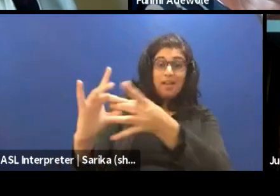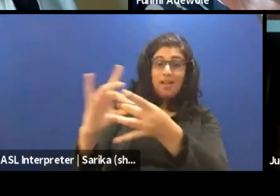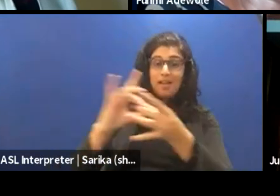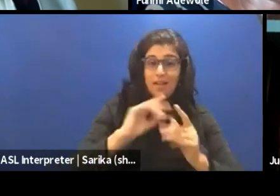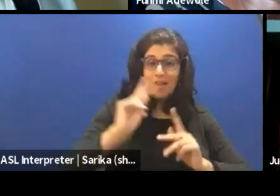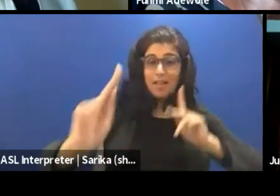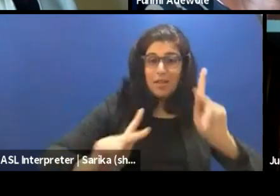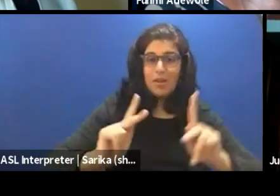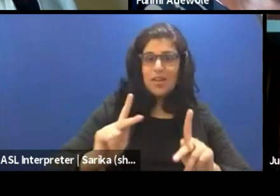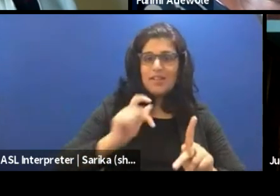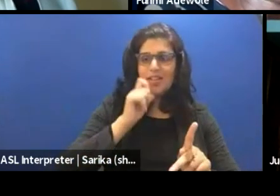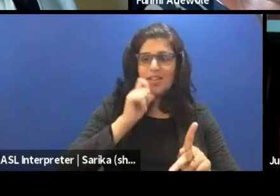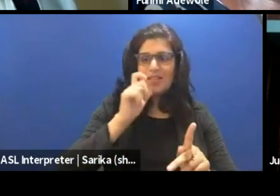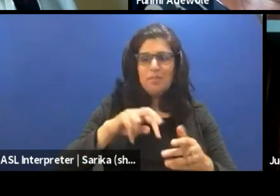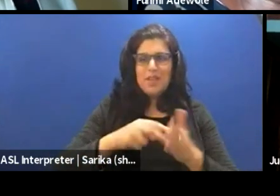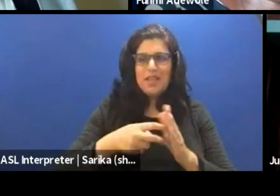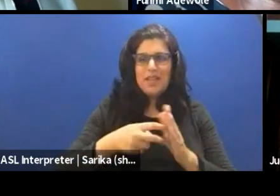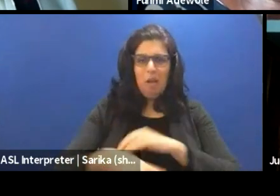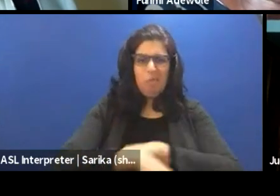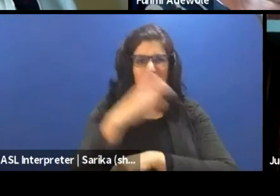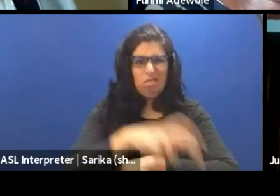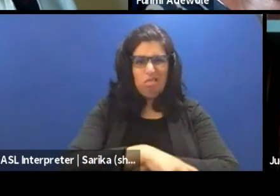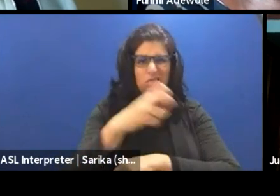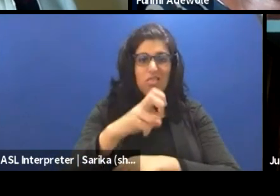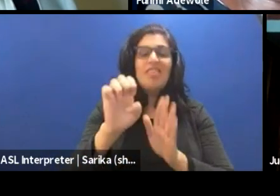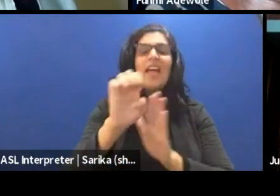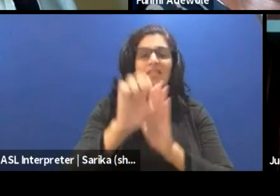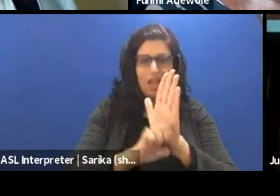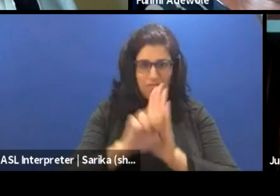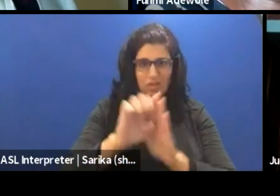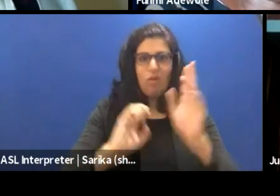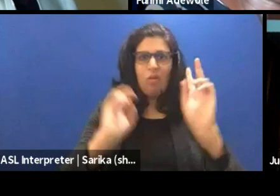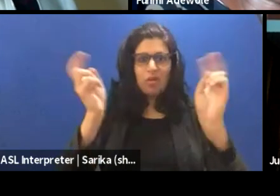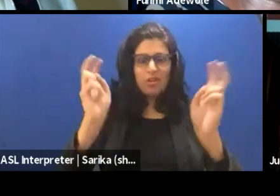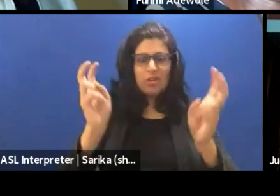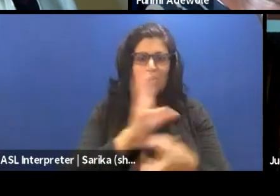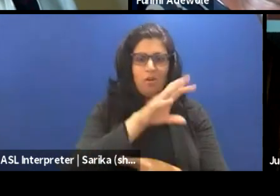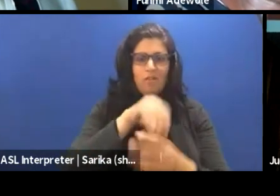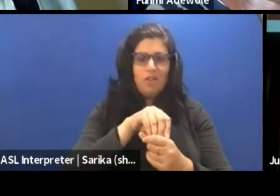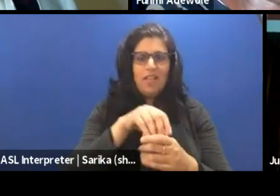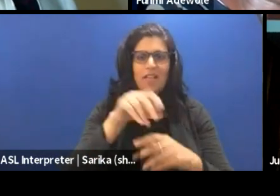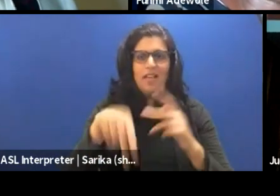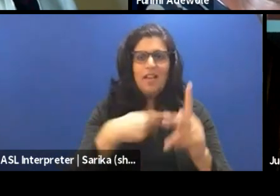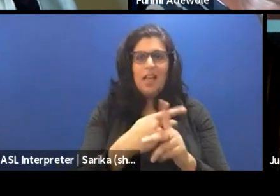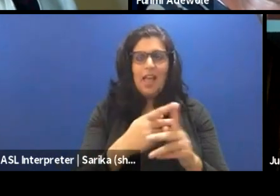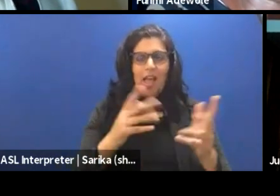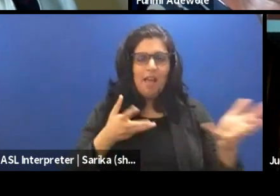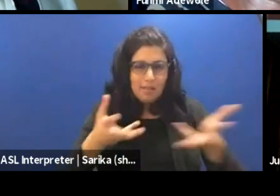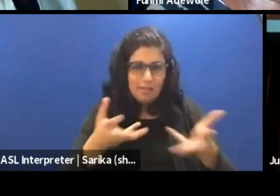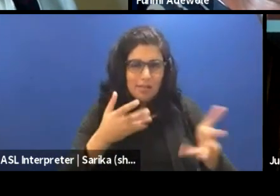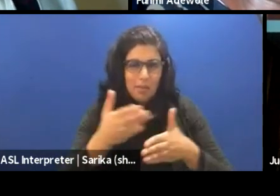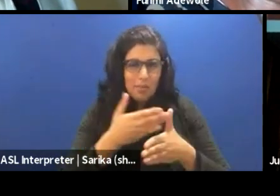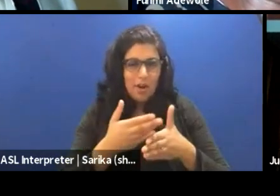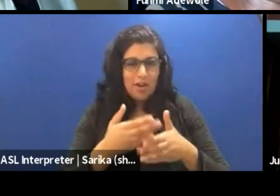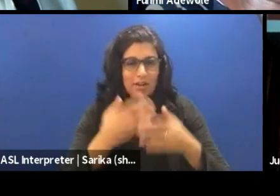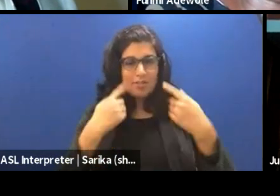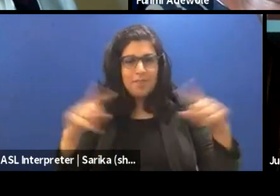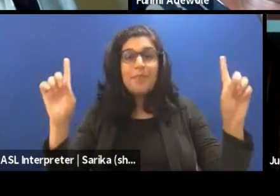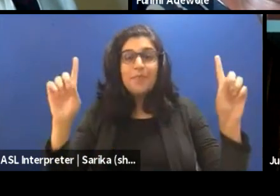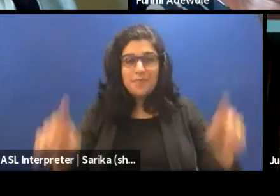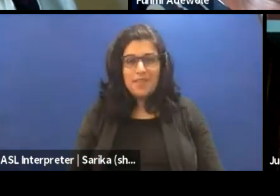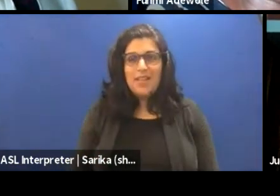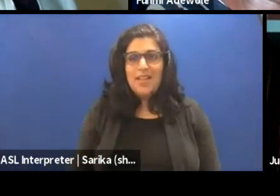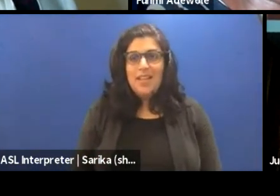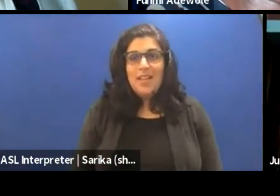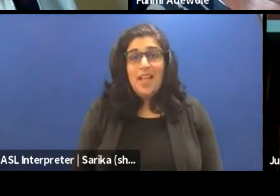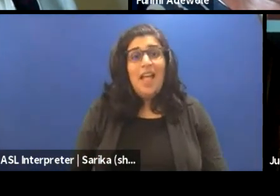becomes extractive. Those are all those ethical issues that really make those kind of engagement and partnership very successful. I'd like to say